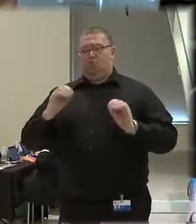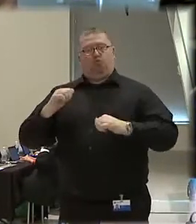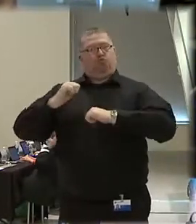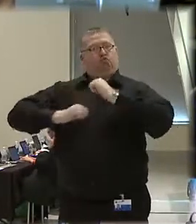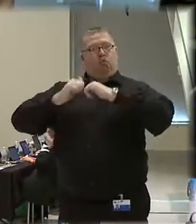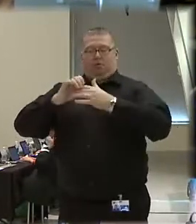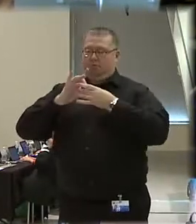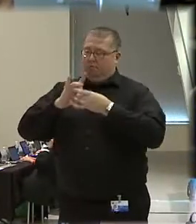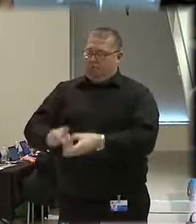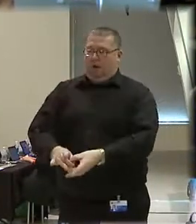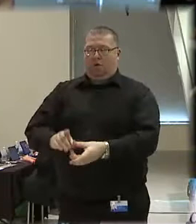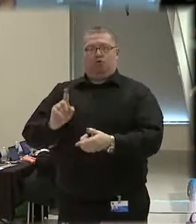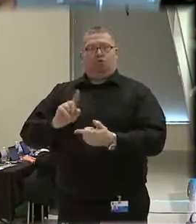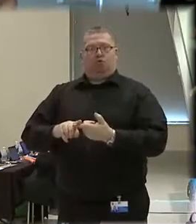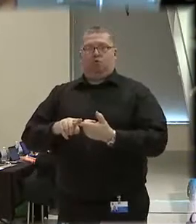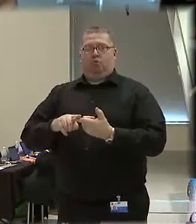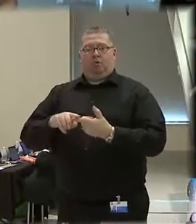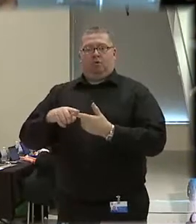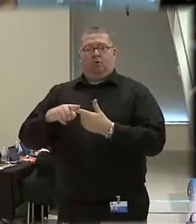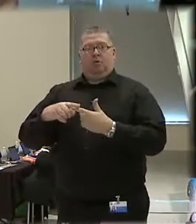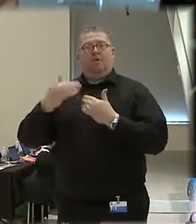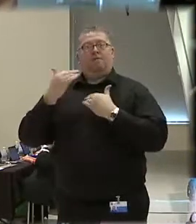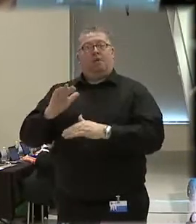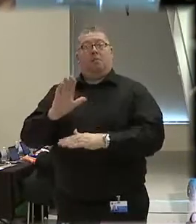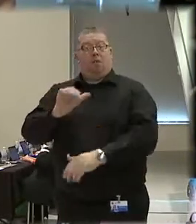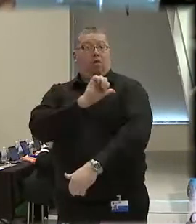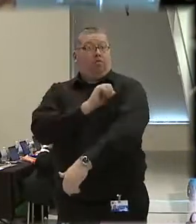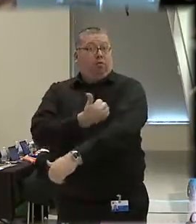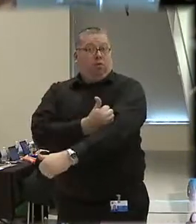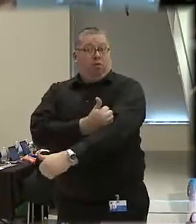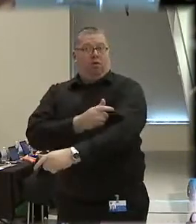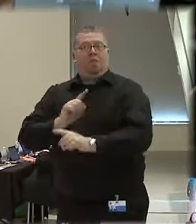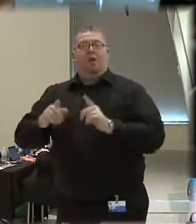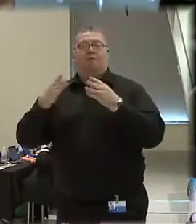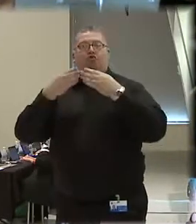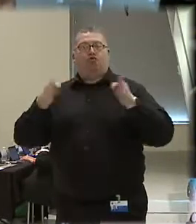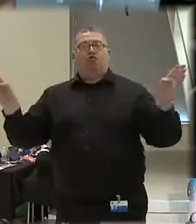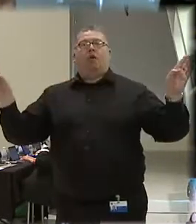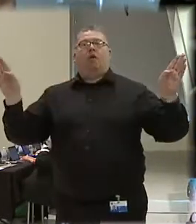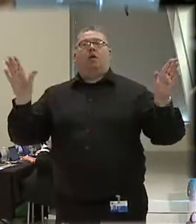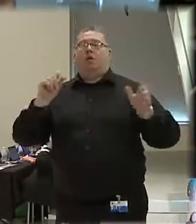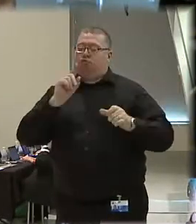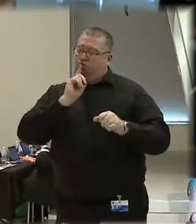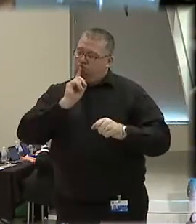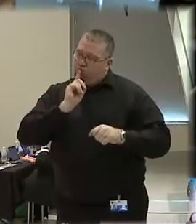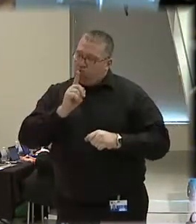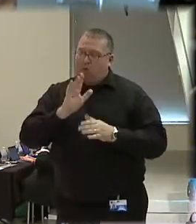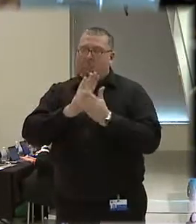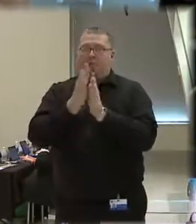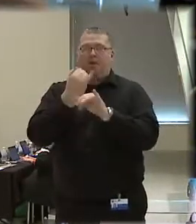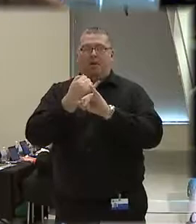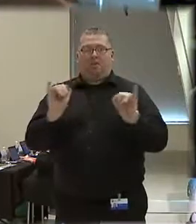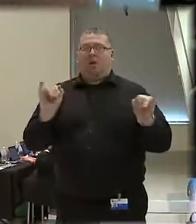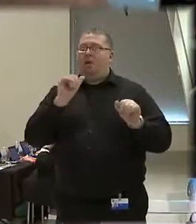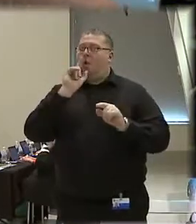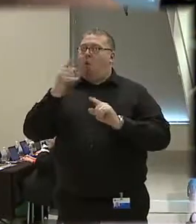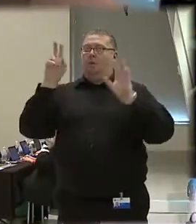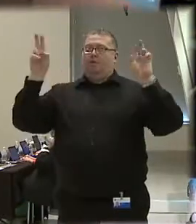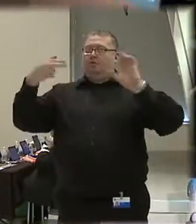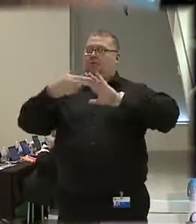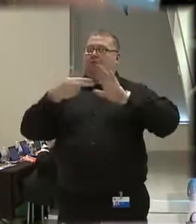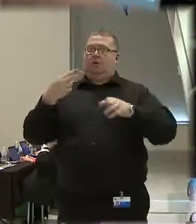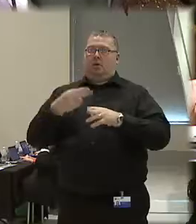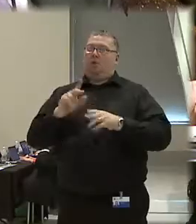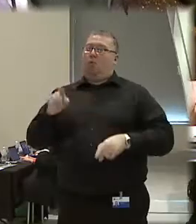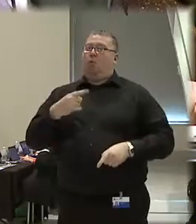structural ties in terms of investigative authority. It has to be genuinely and truly independent, just not in name only. Okay. Thank